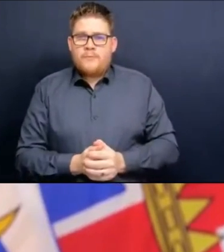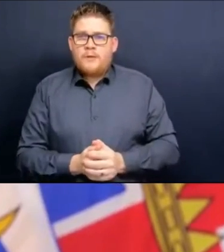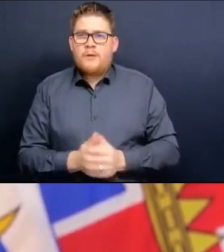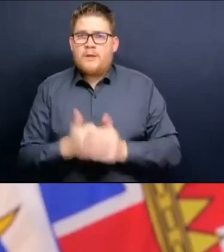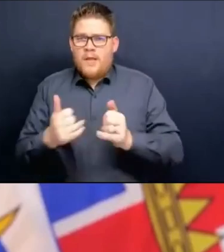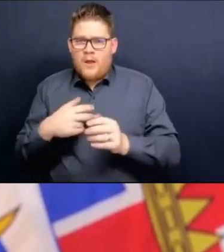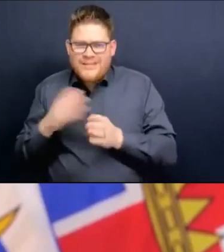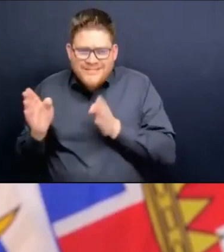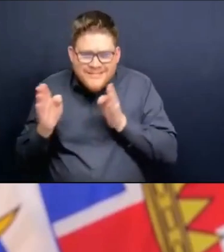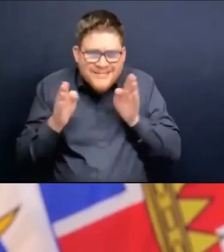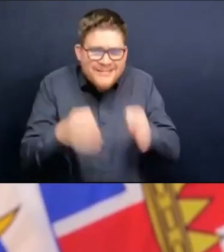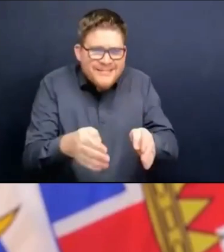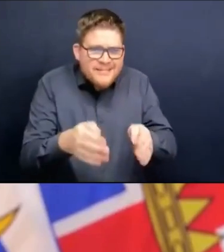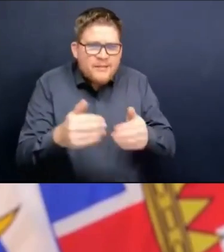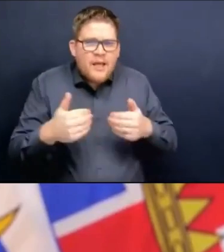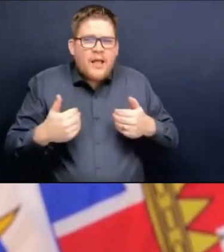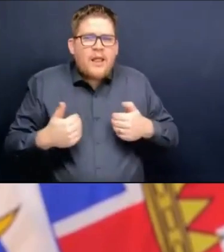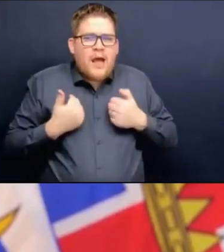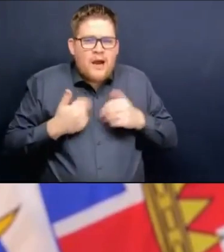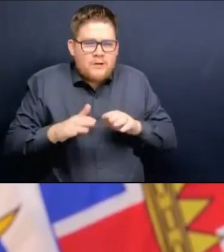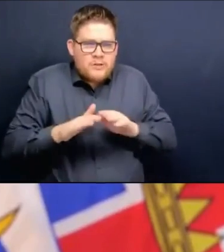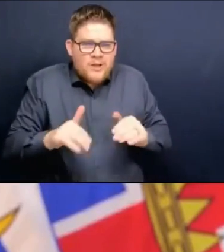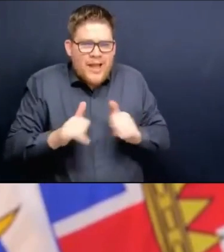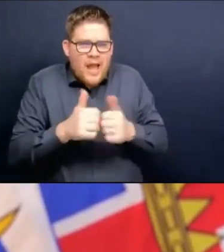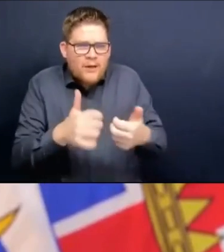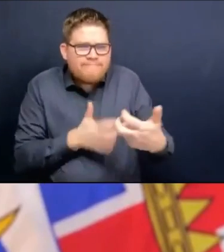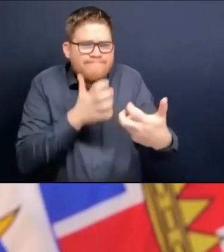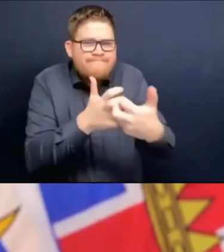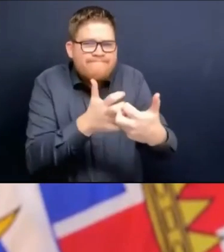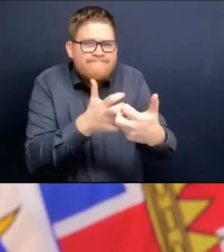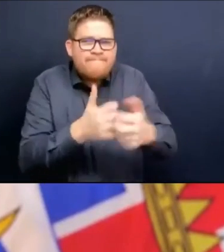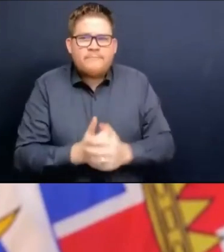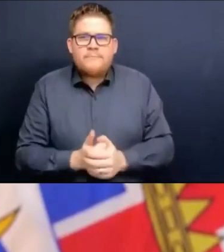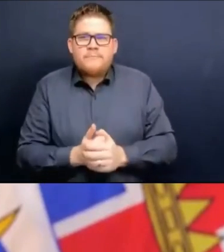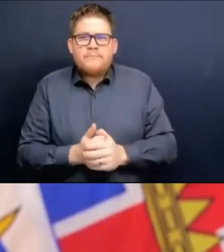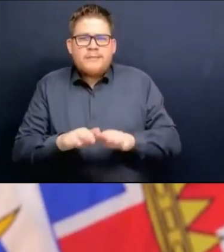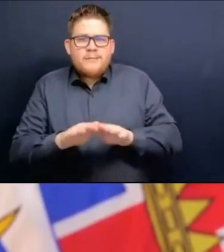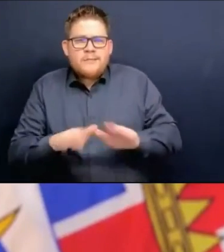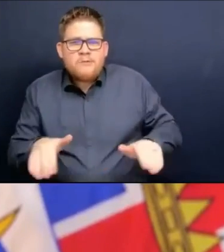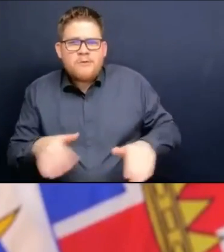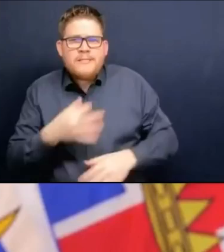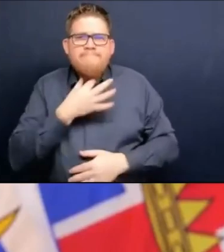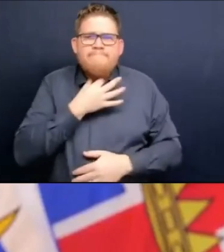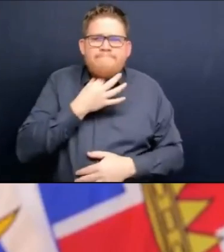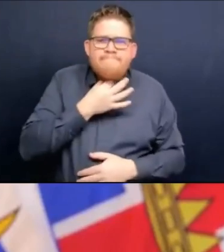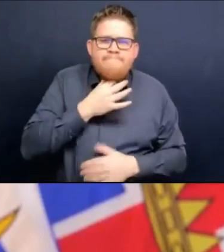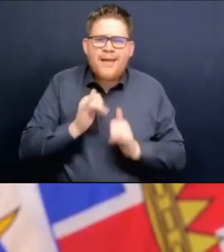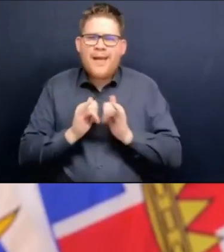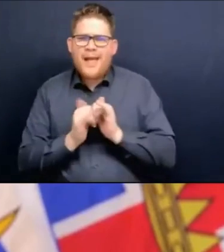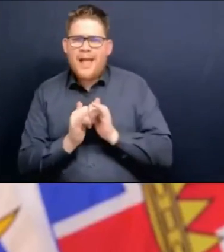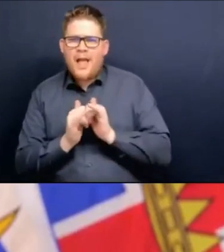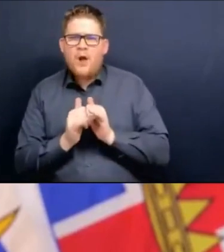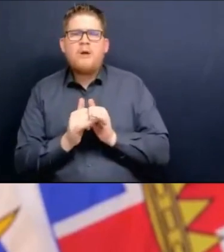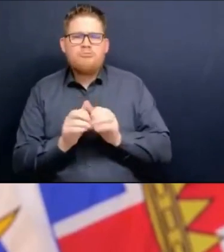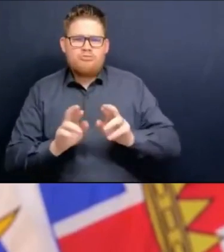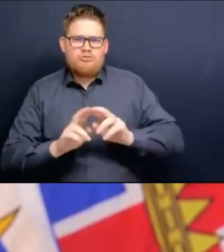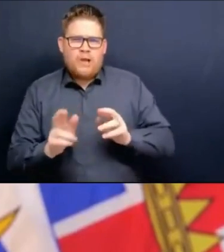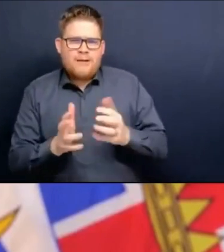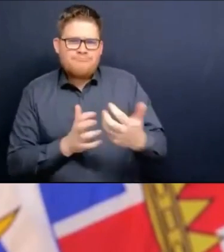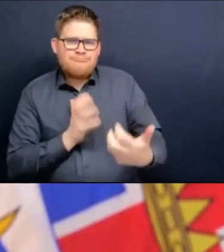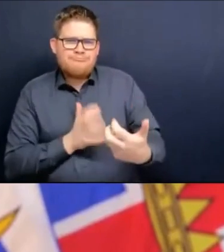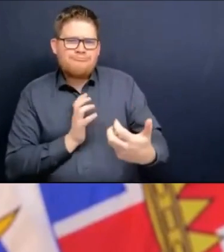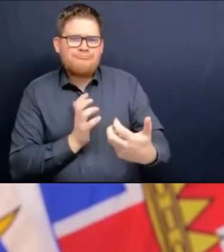answered. And I really do want to encourage parents. We know lots now about the safety of these paediatric vaccines